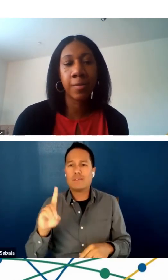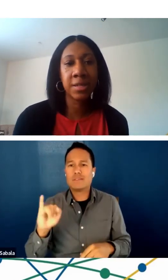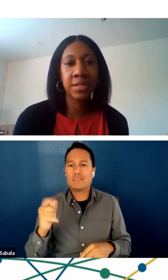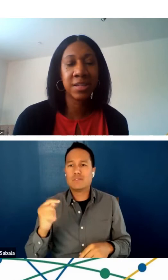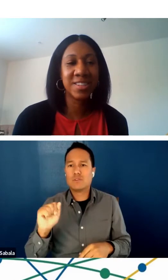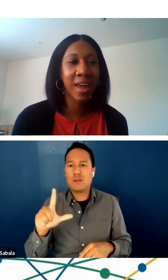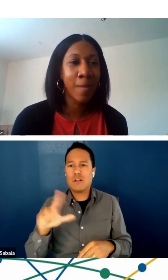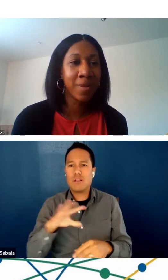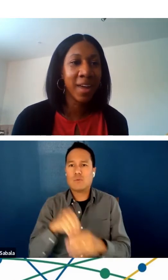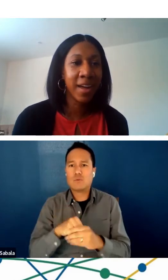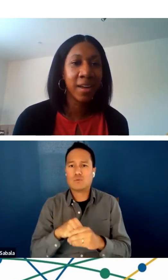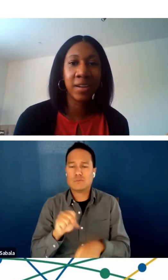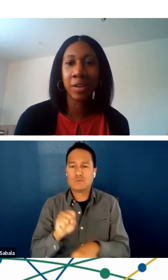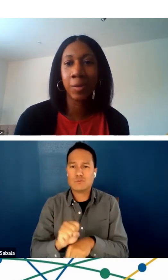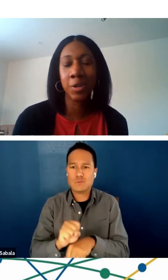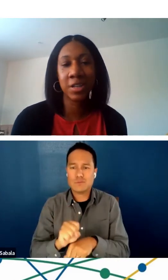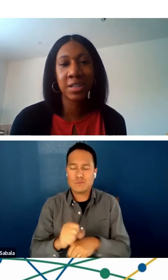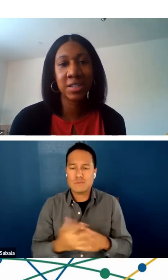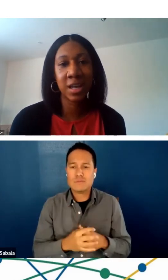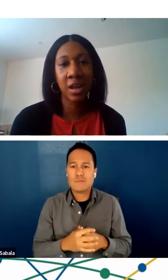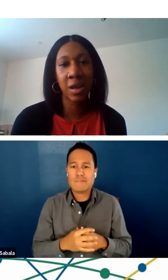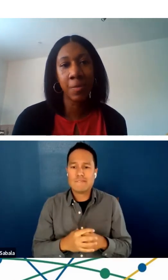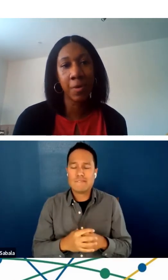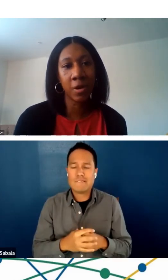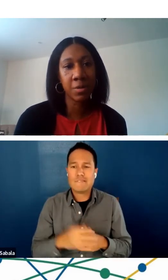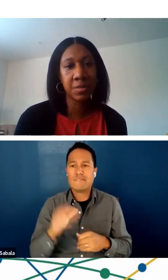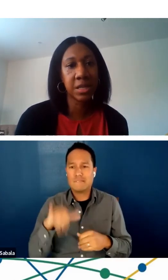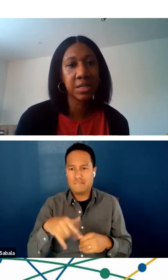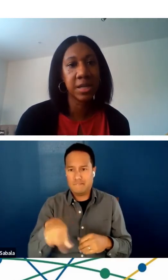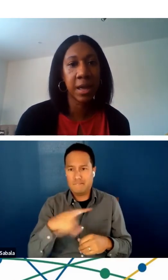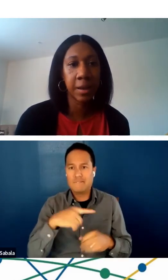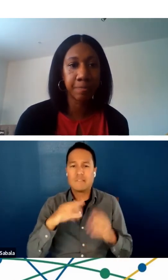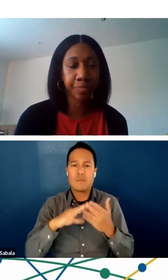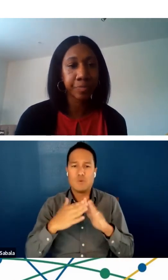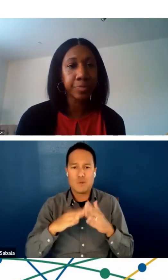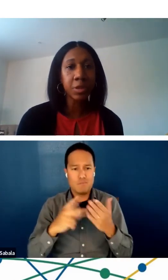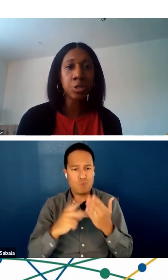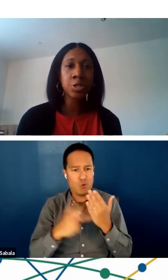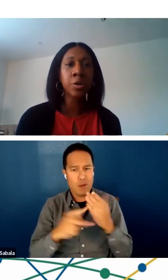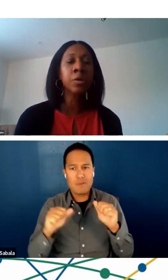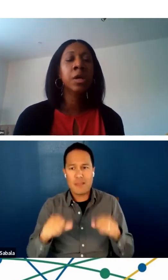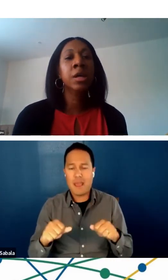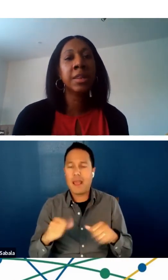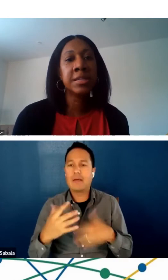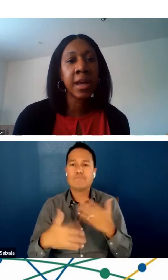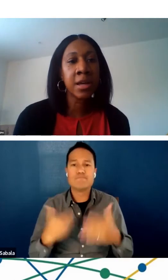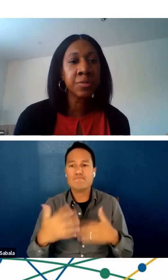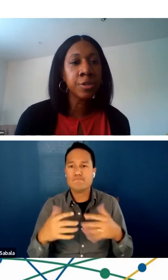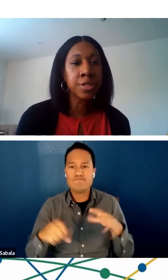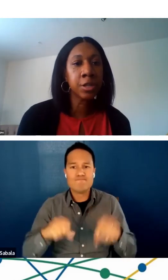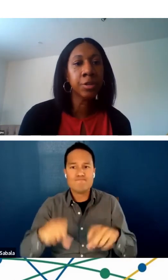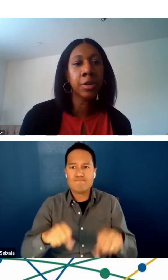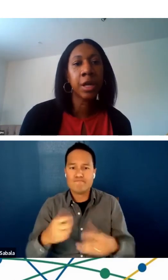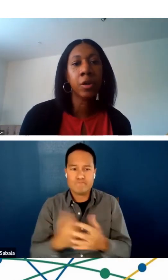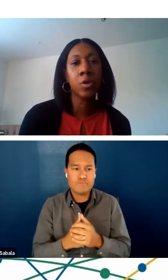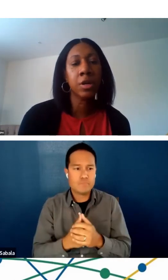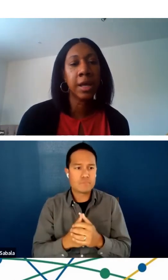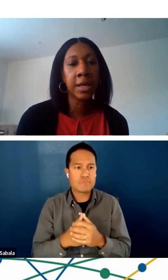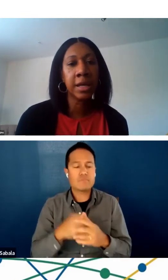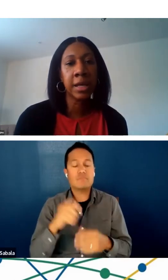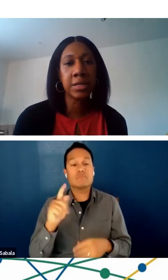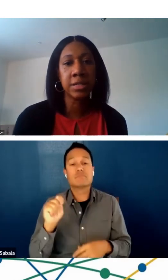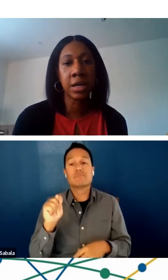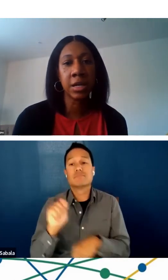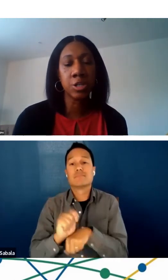is a step that communities and programs can take. So this task force included